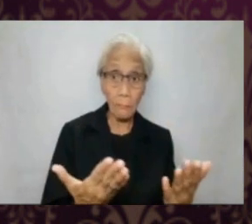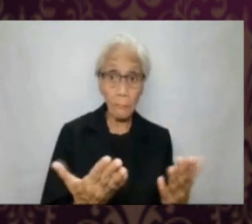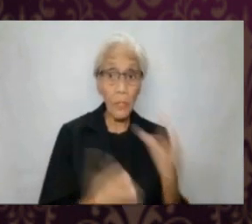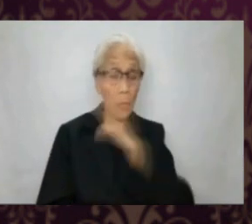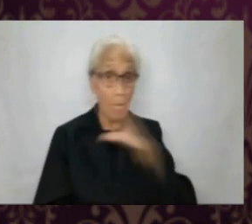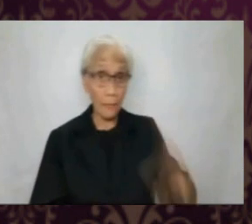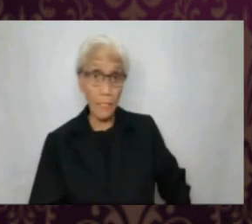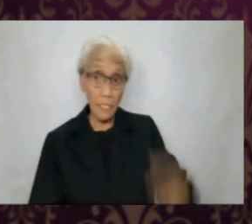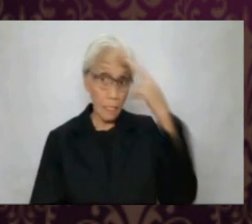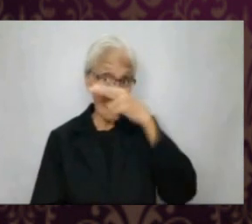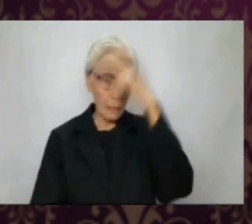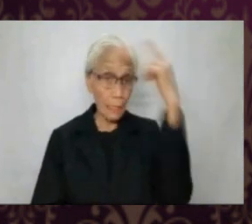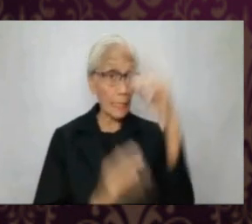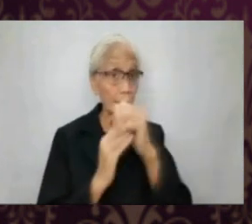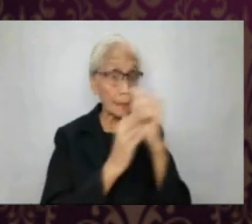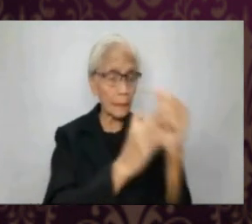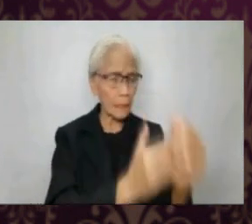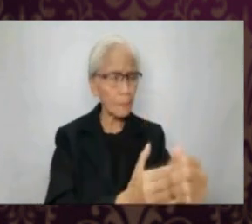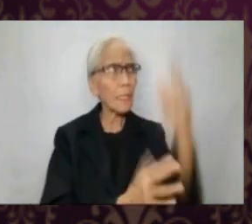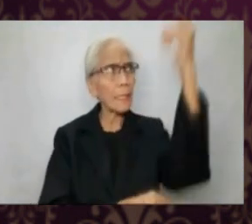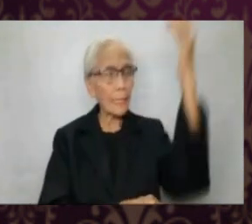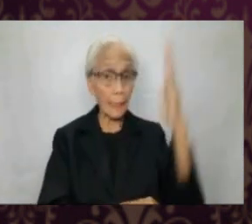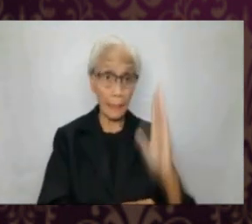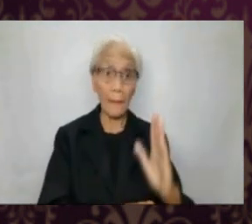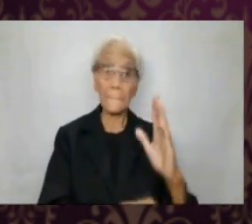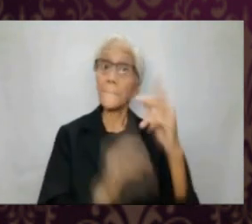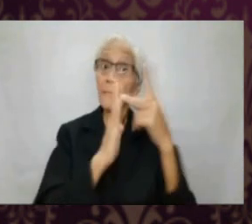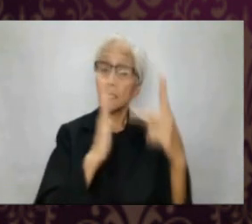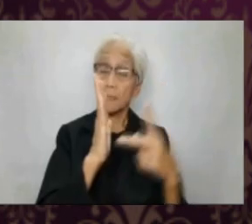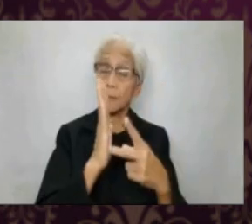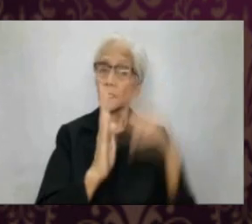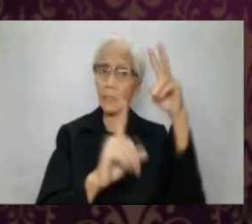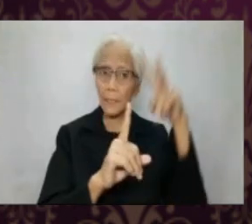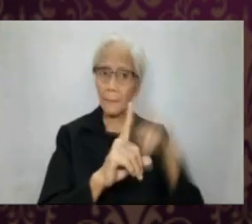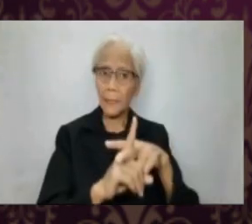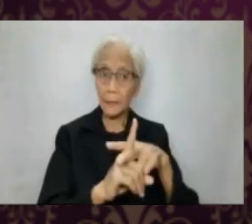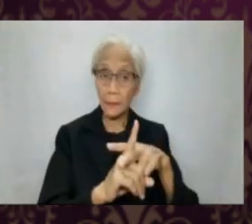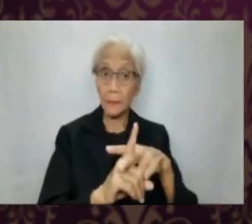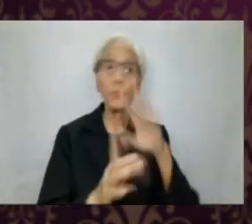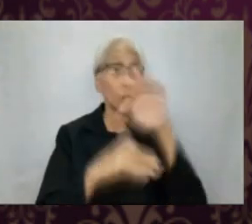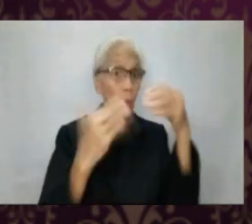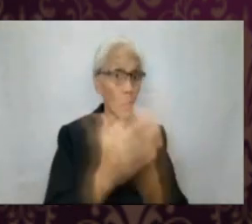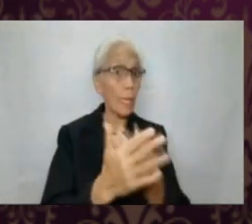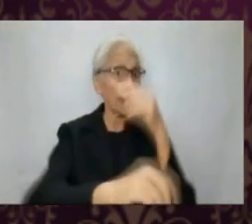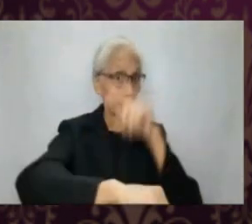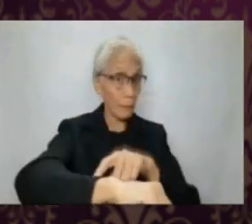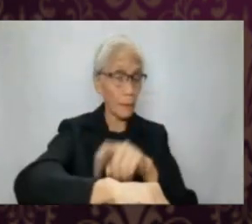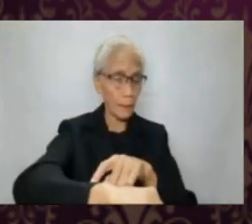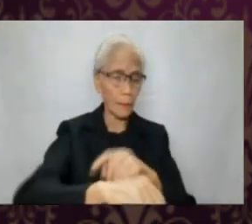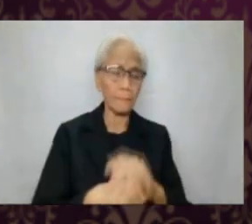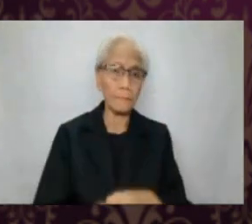throughout history. Thus, a Christian Catholic is guided by godly principles that